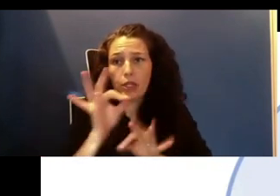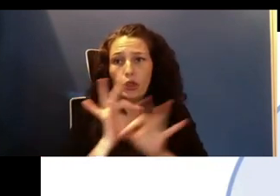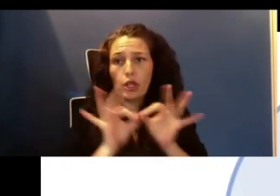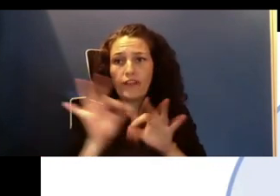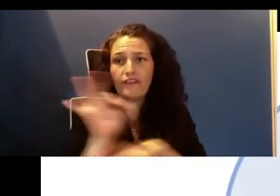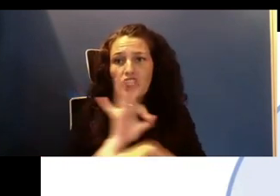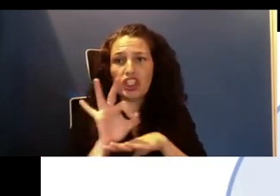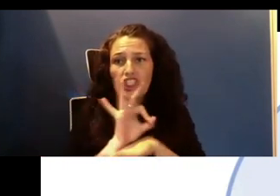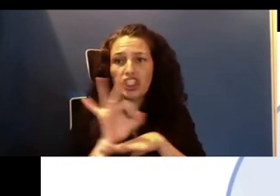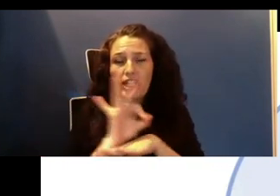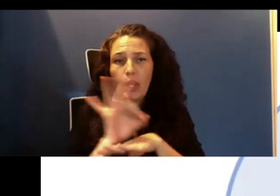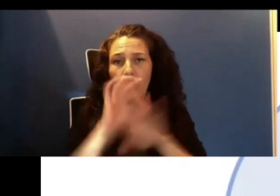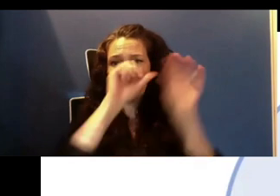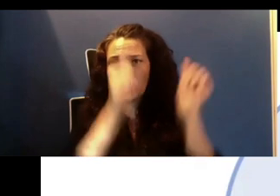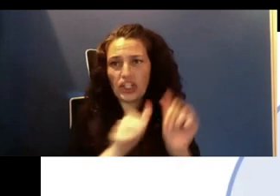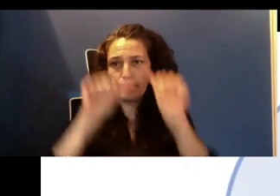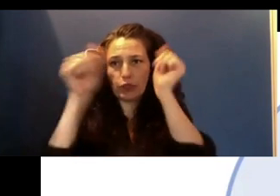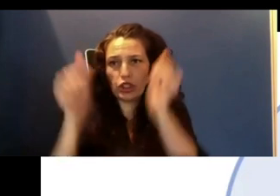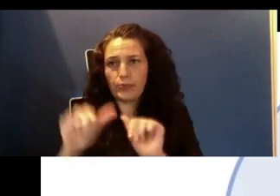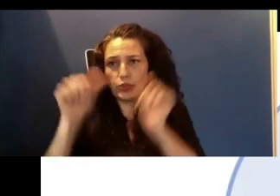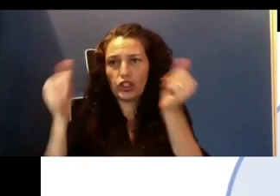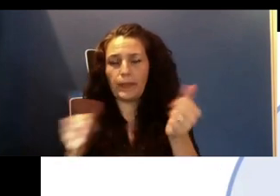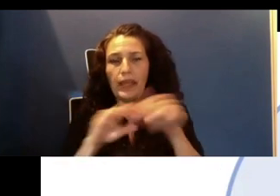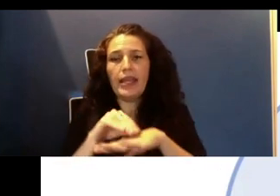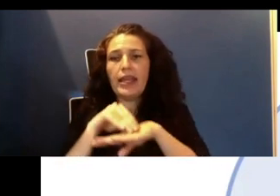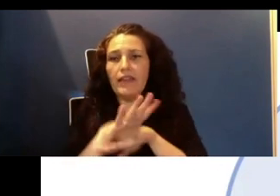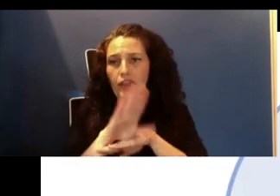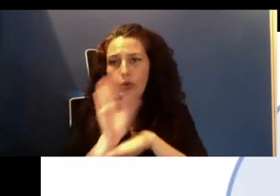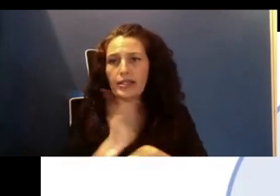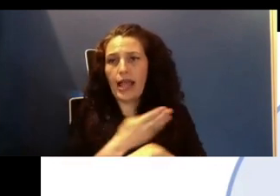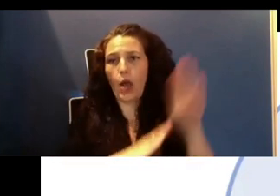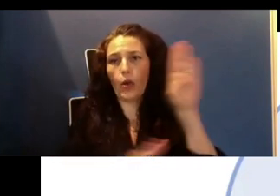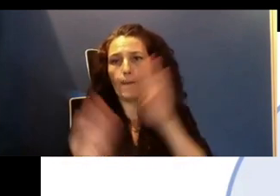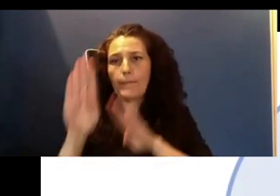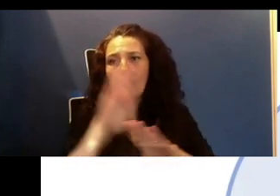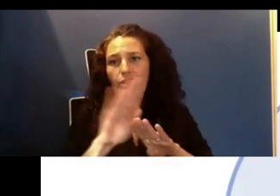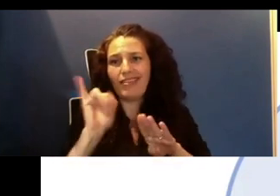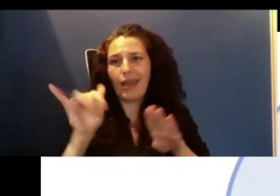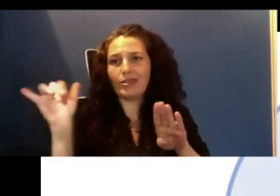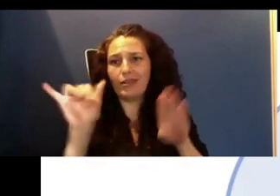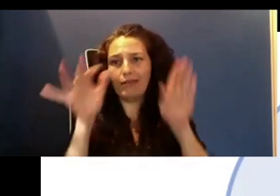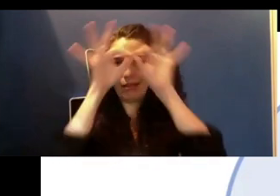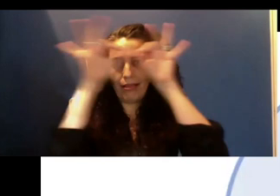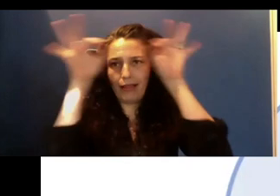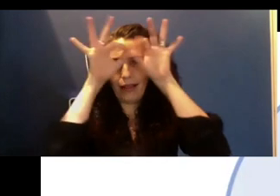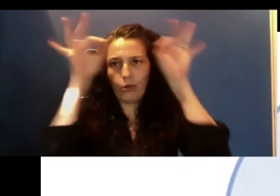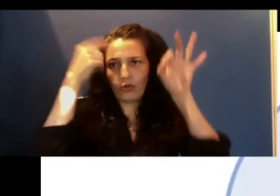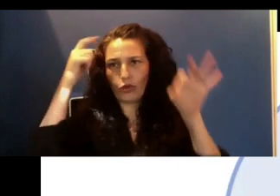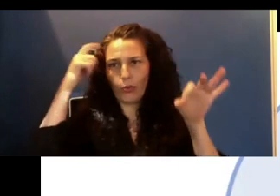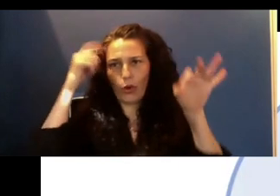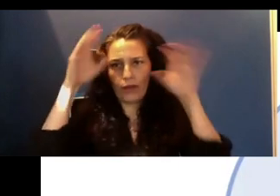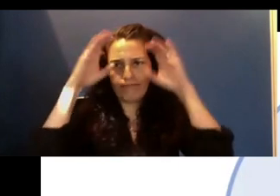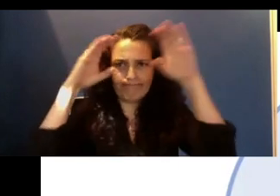actually influenced our biology. And they were actually the language that the brain used to communicate